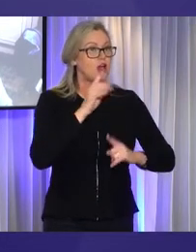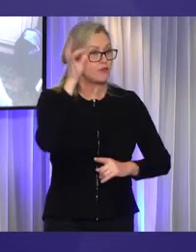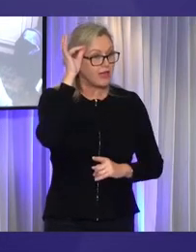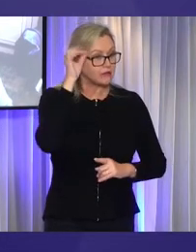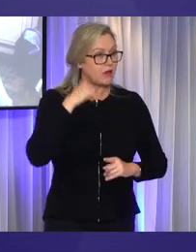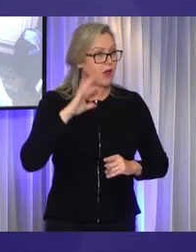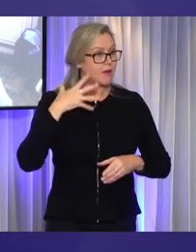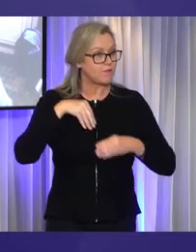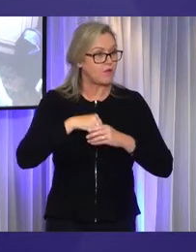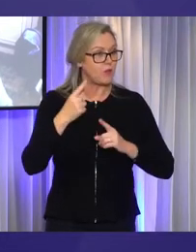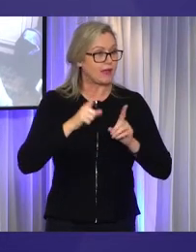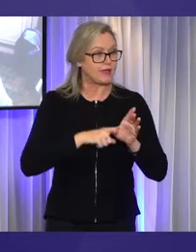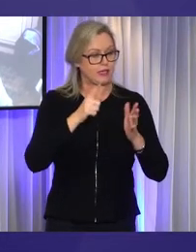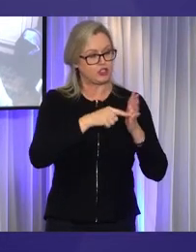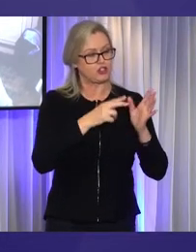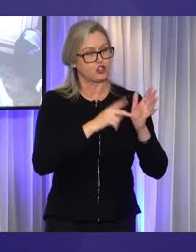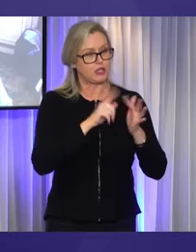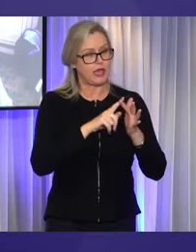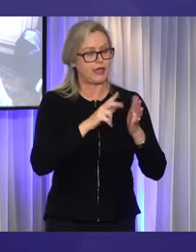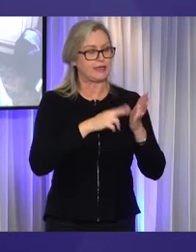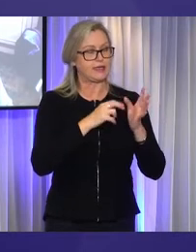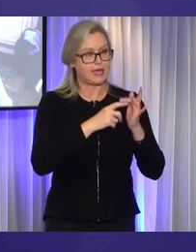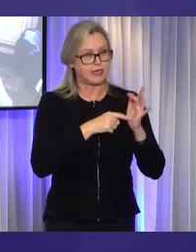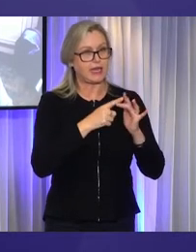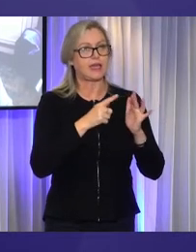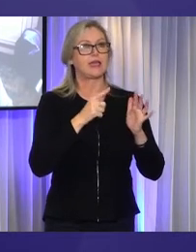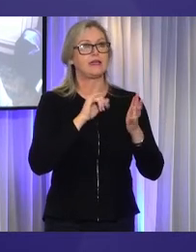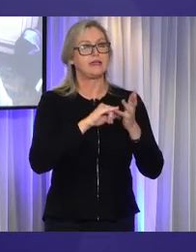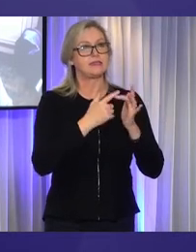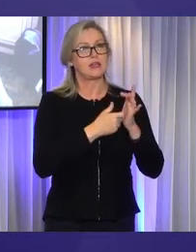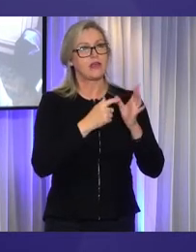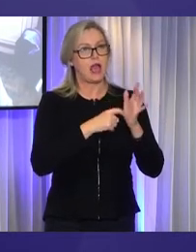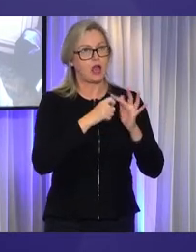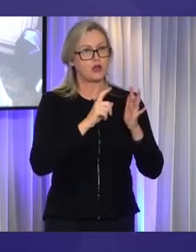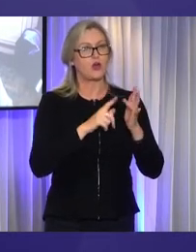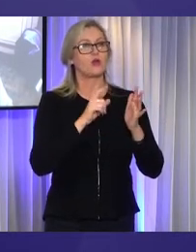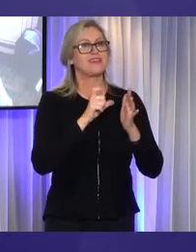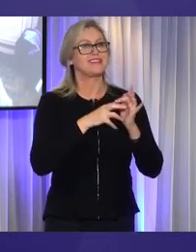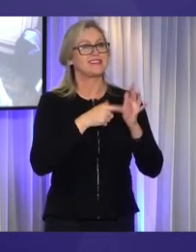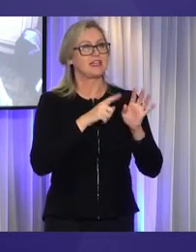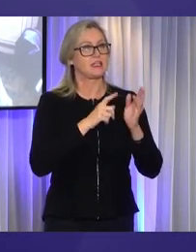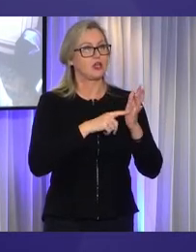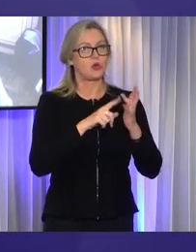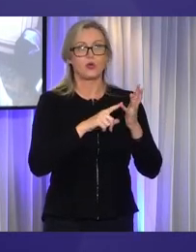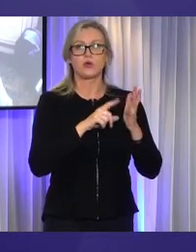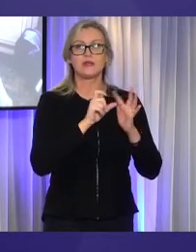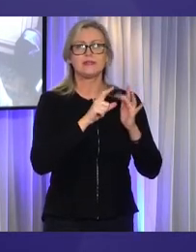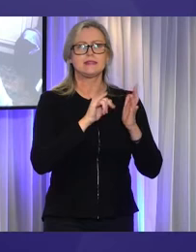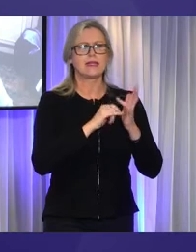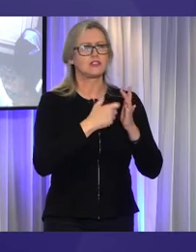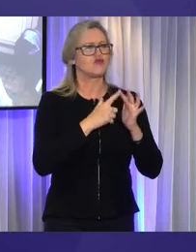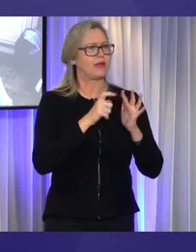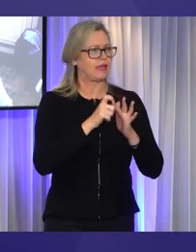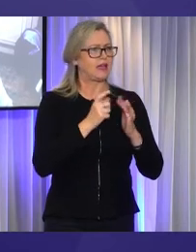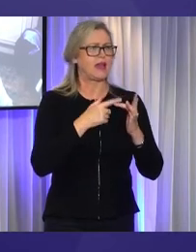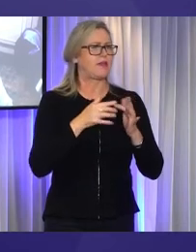year. They are Jane Spring, Natalie Wade, Sarriaco Steven, Cindy Lou, Liz Reid and our other specialist